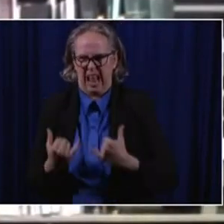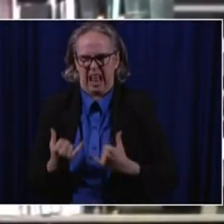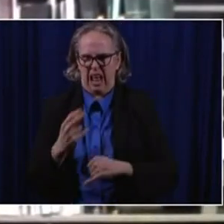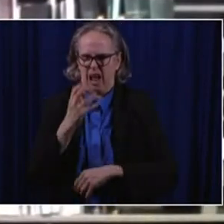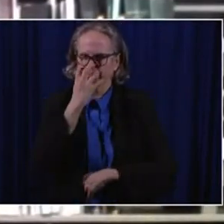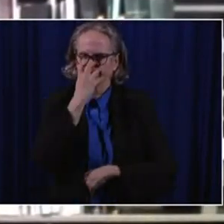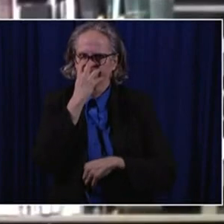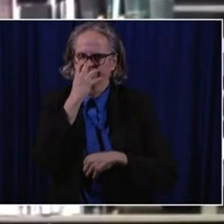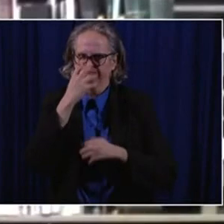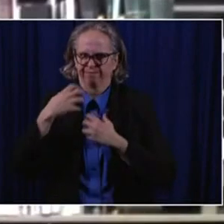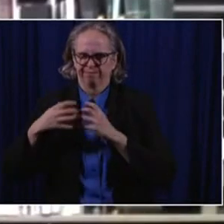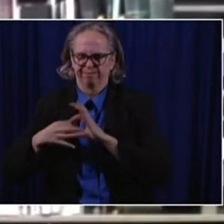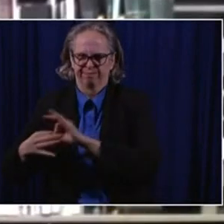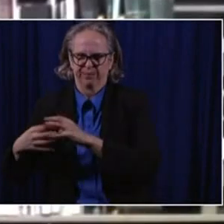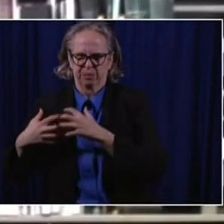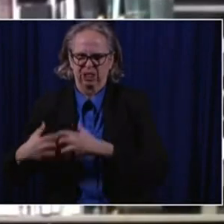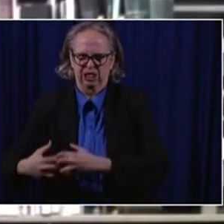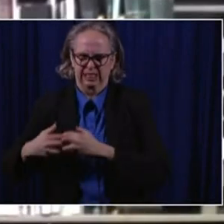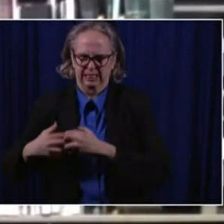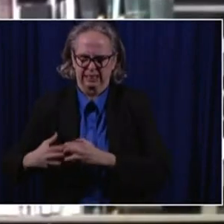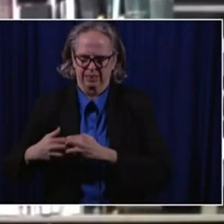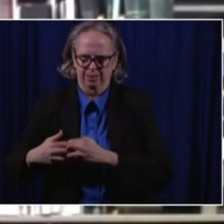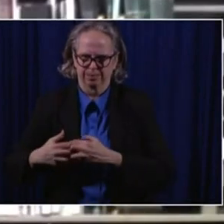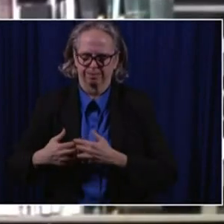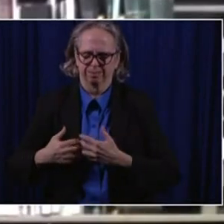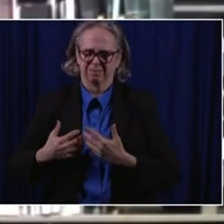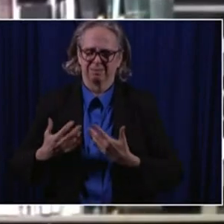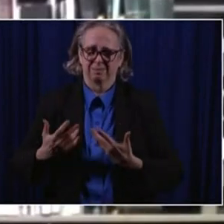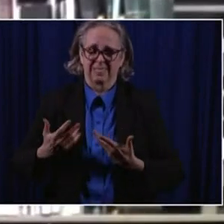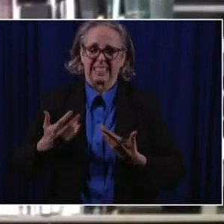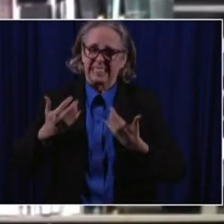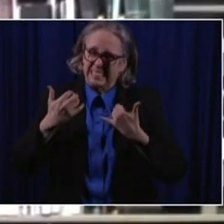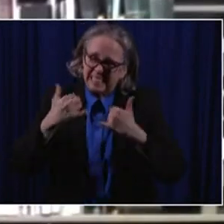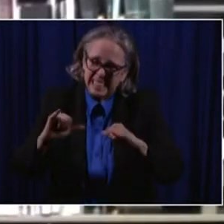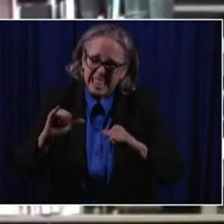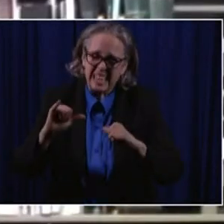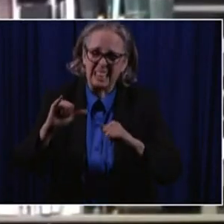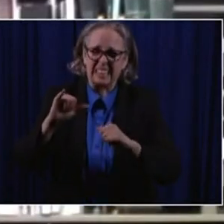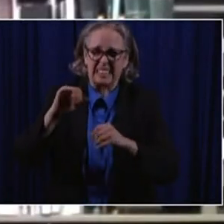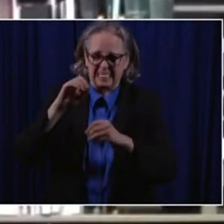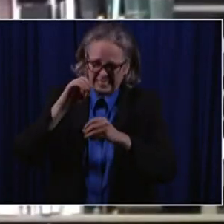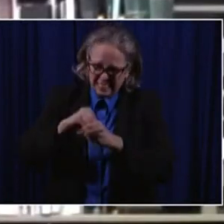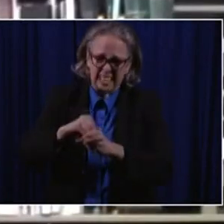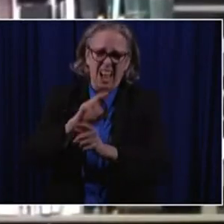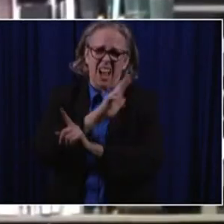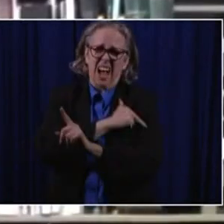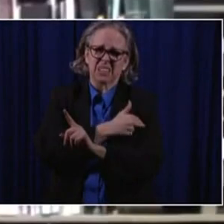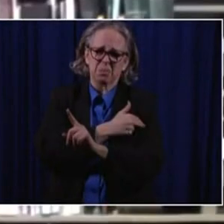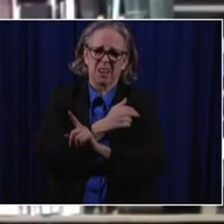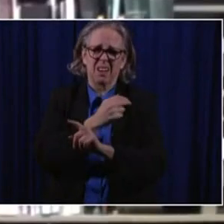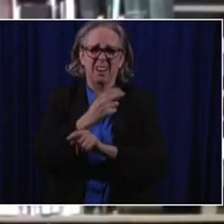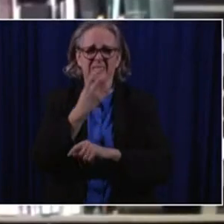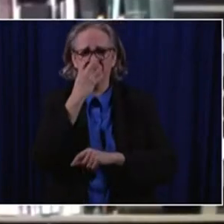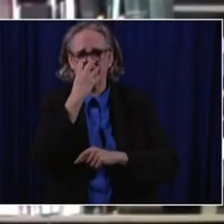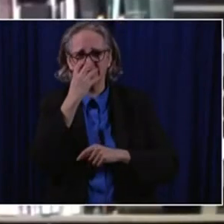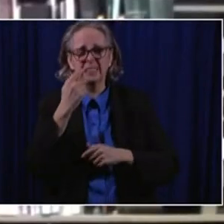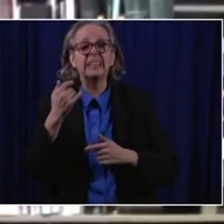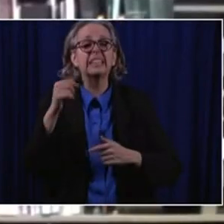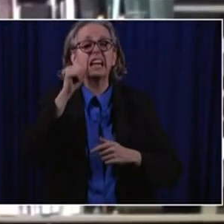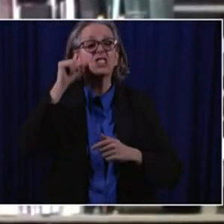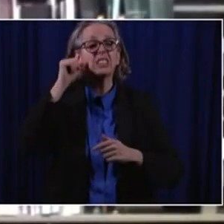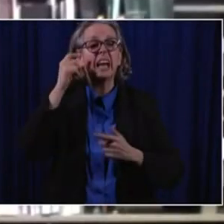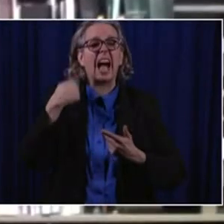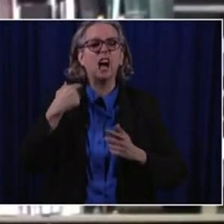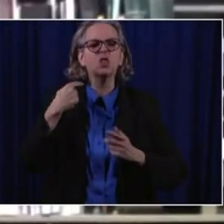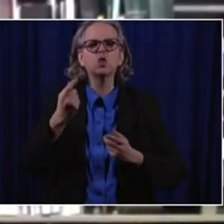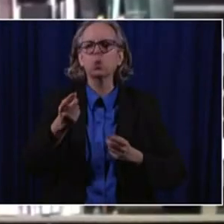and that that's where we are. He, he, um, they just put in a trach yesterday to take him off of the mouth tube,